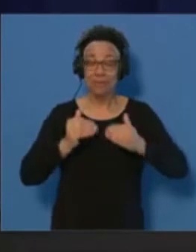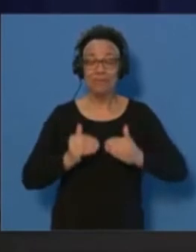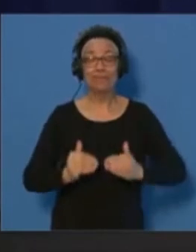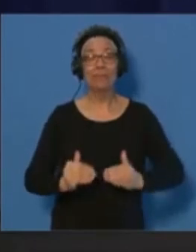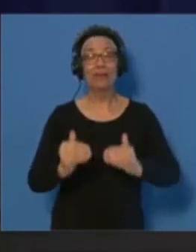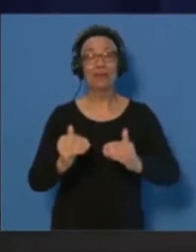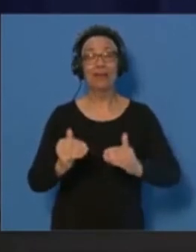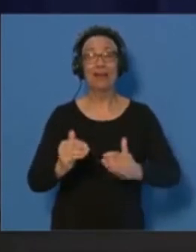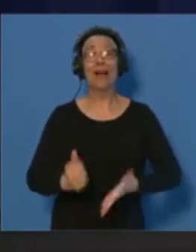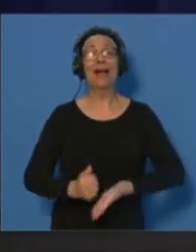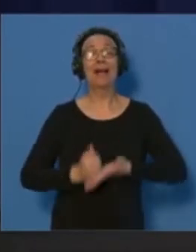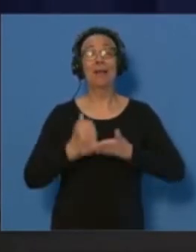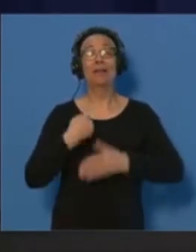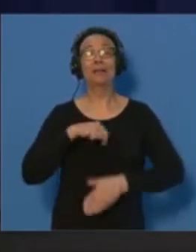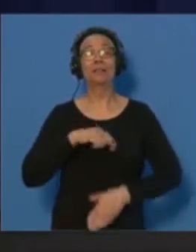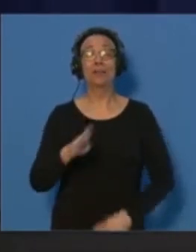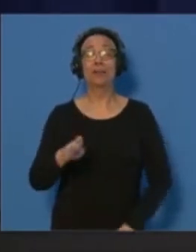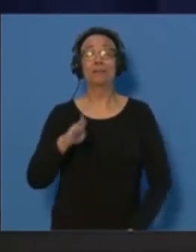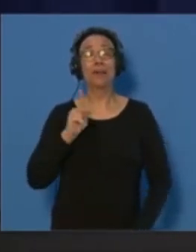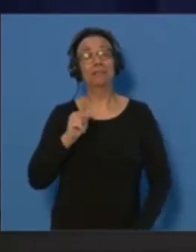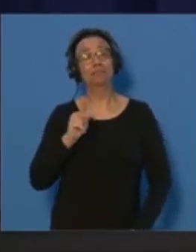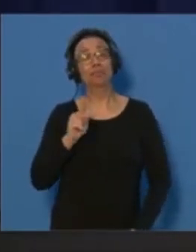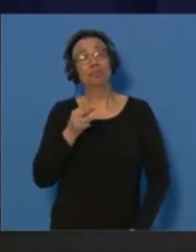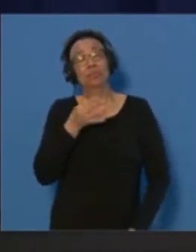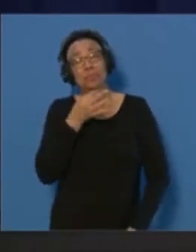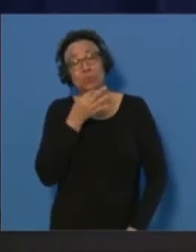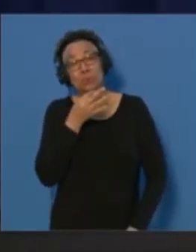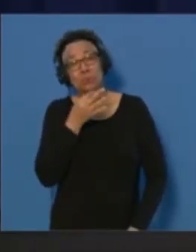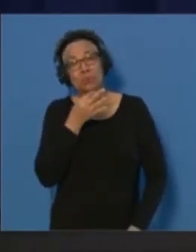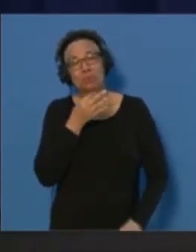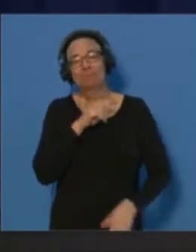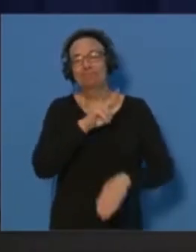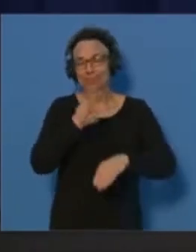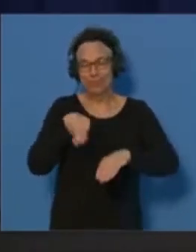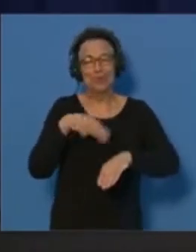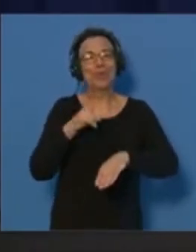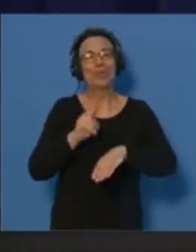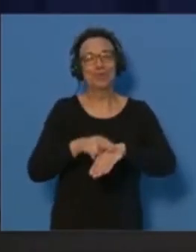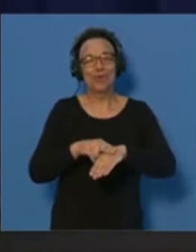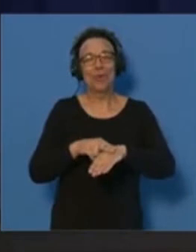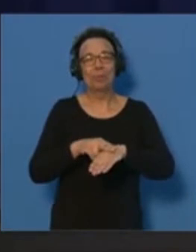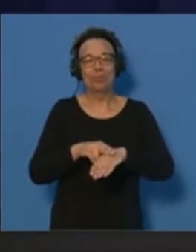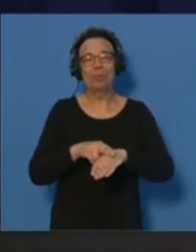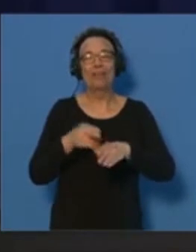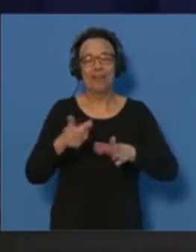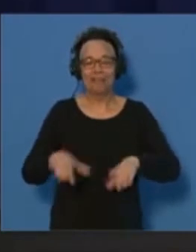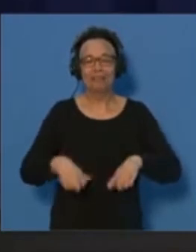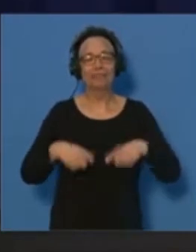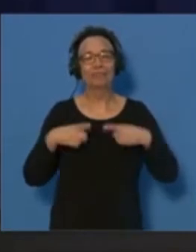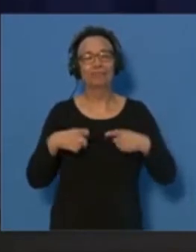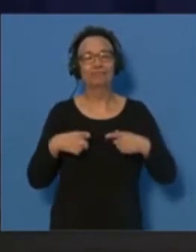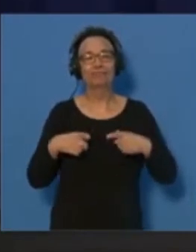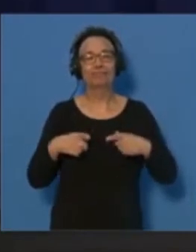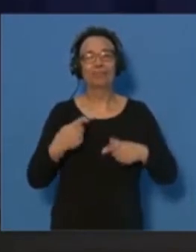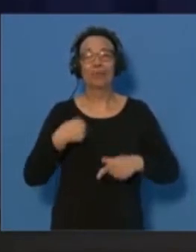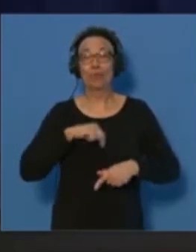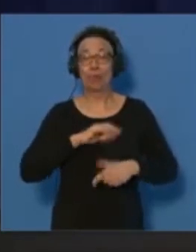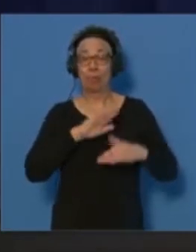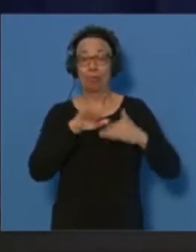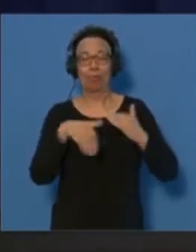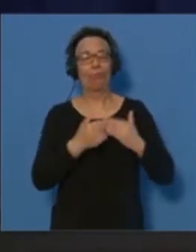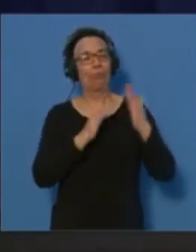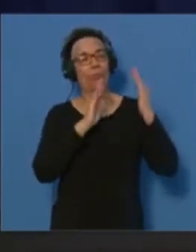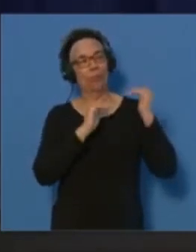for helping us to return in due course to a more normal way of life, to which we are all looking forward.